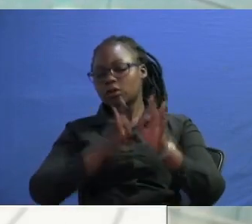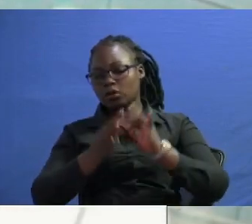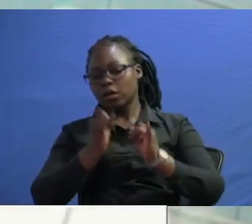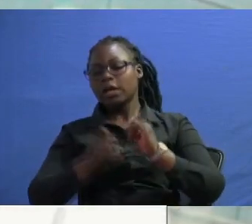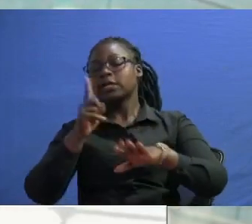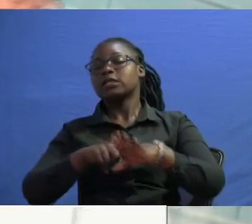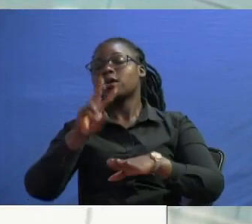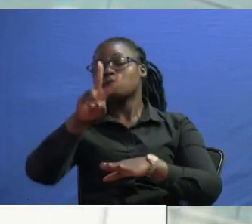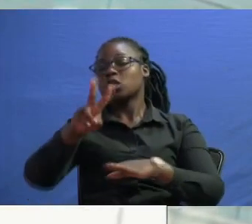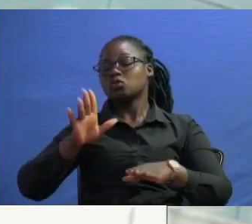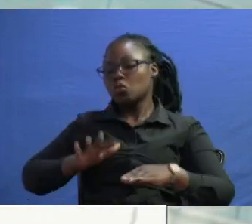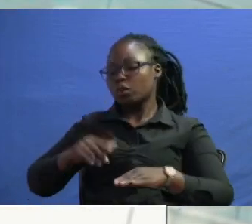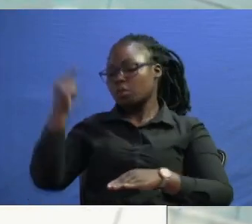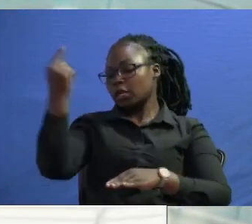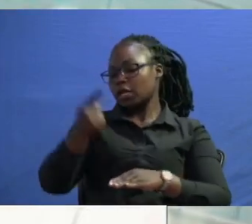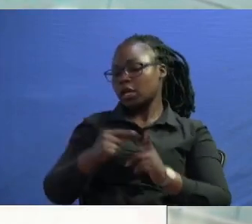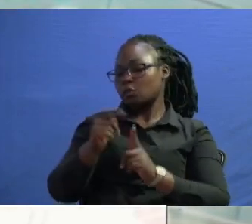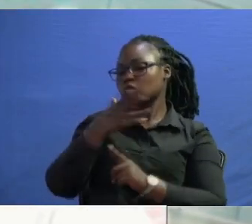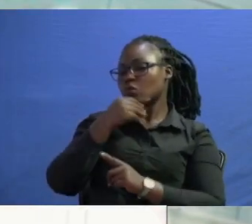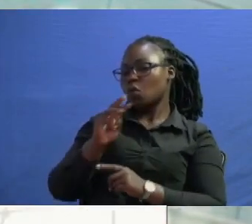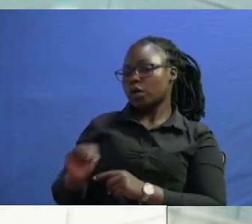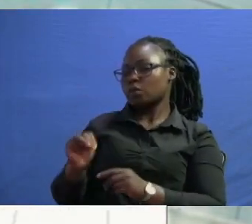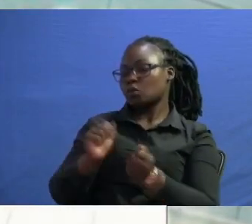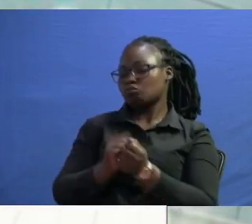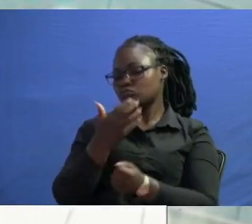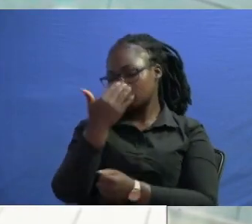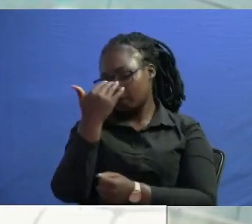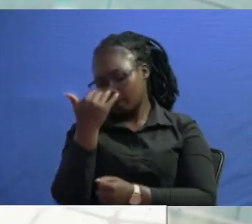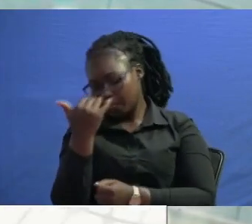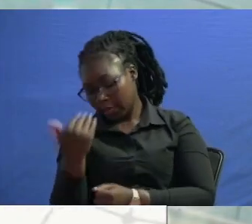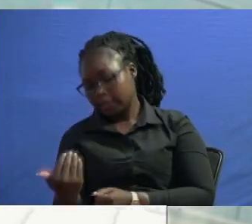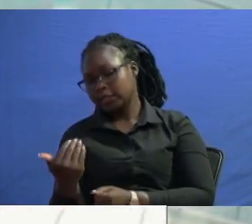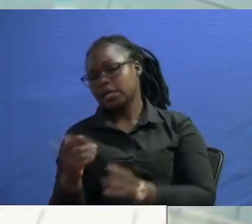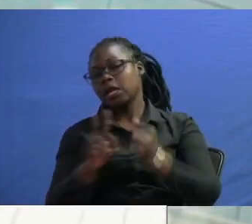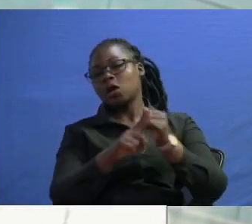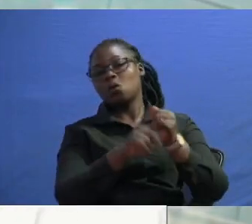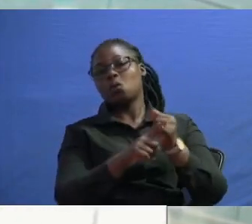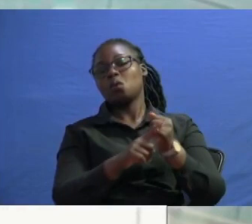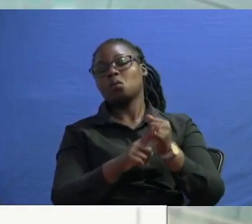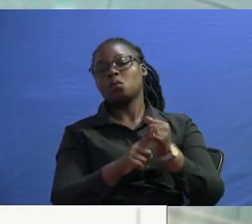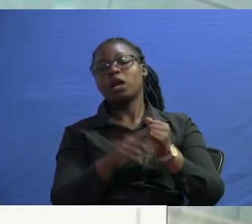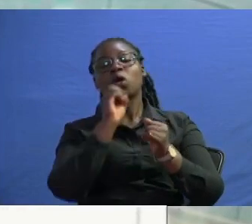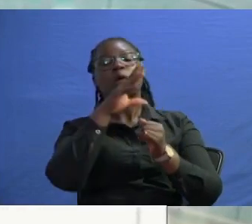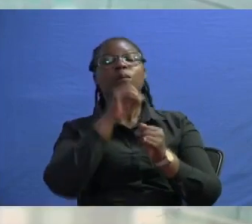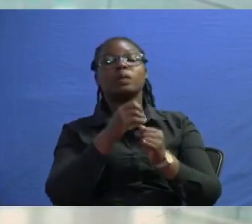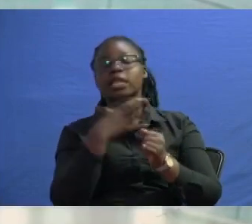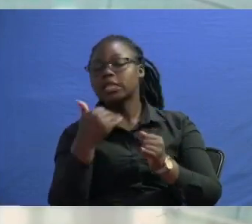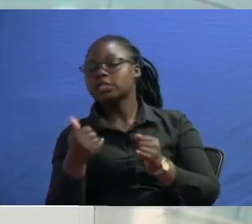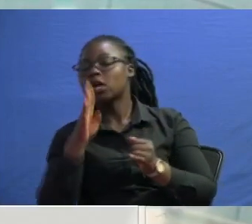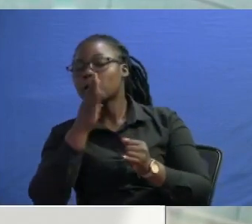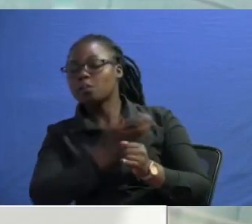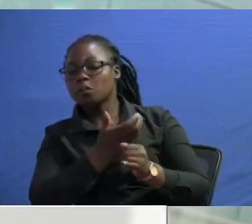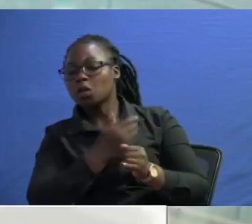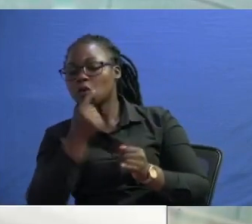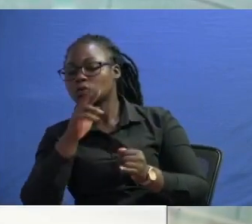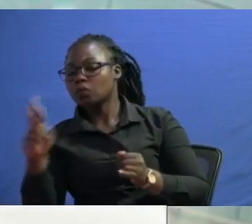women came to him with a child and one claimed the child belonged to her another one claimed the child